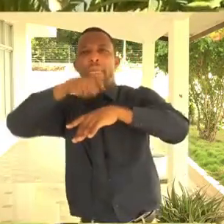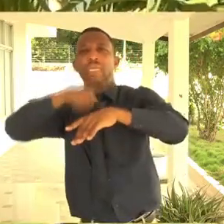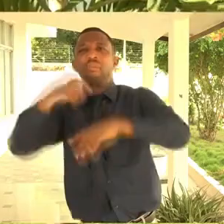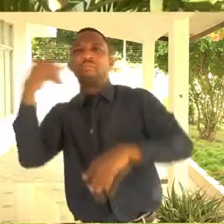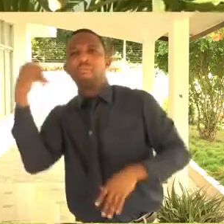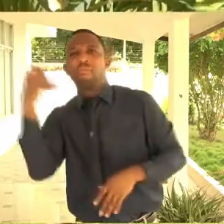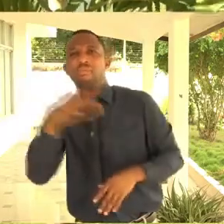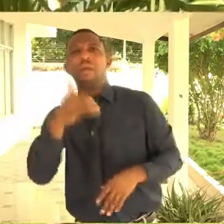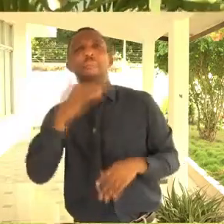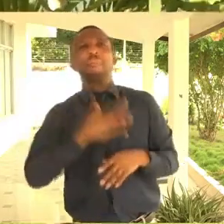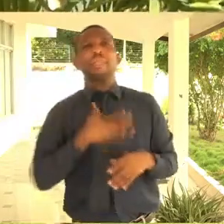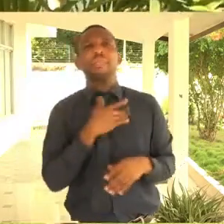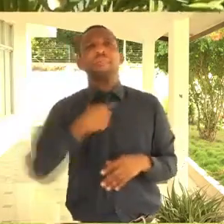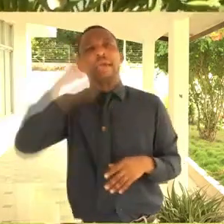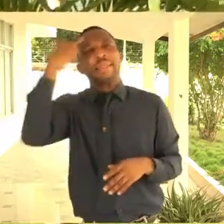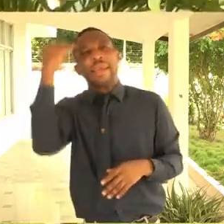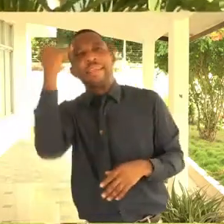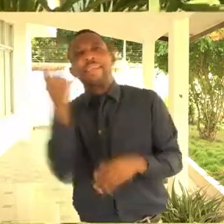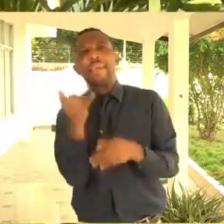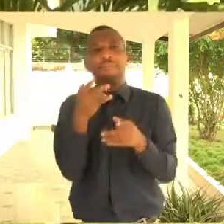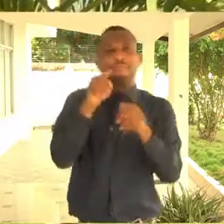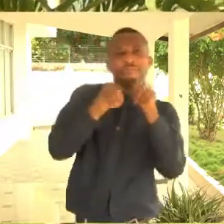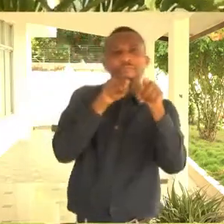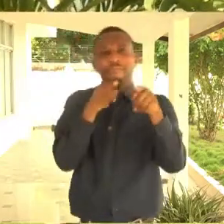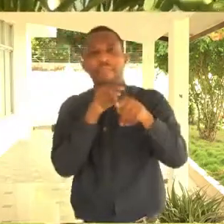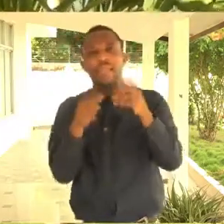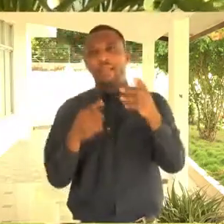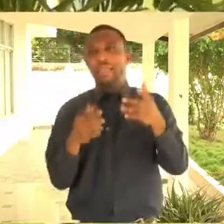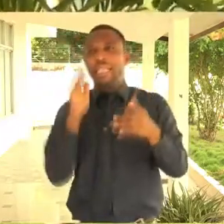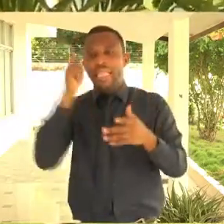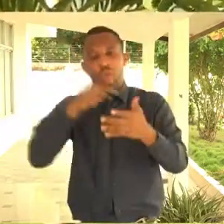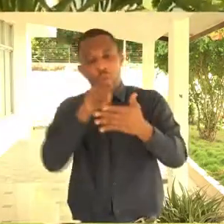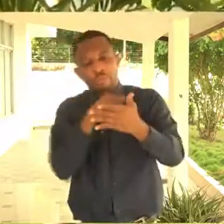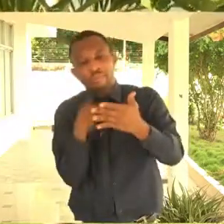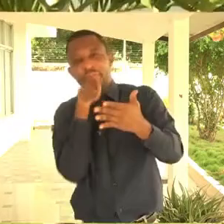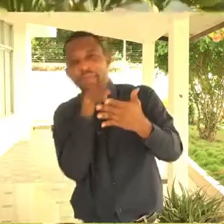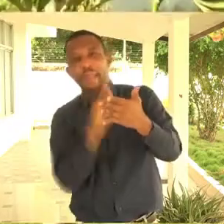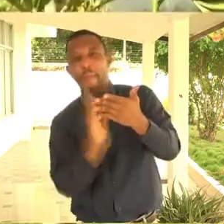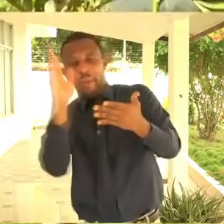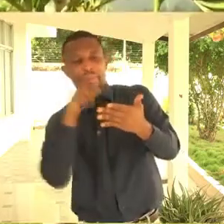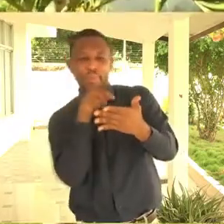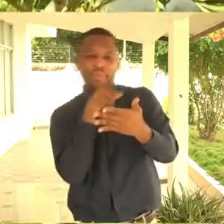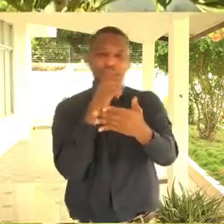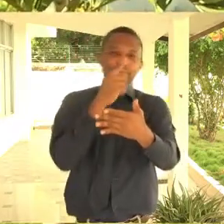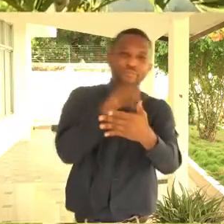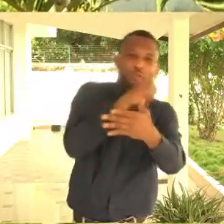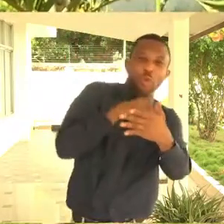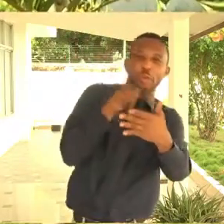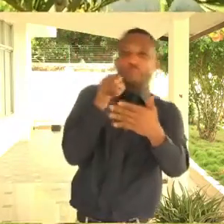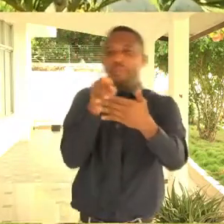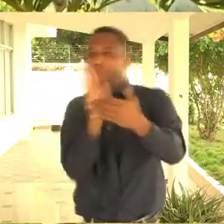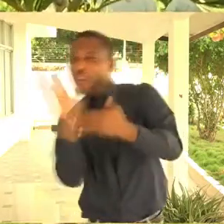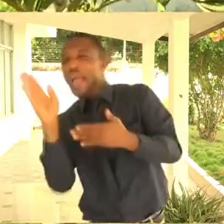us. But here is the thing. We also proposed a solution, okay, where those who are involved in making